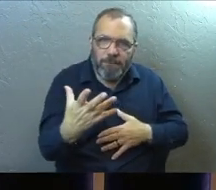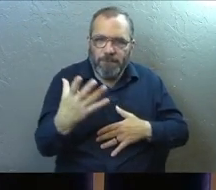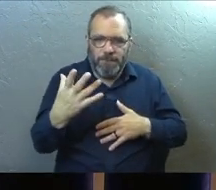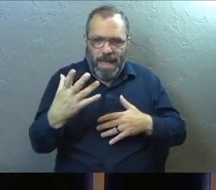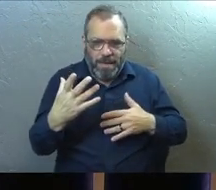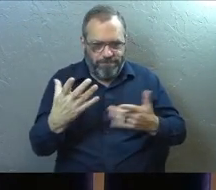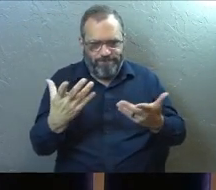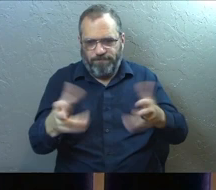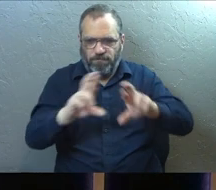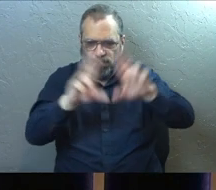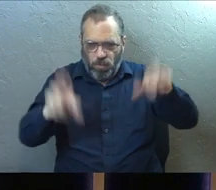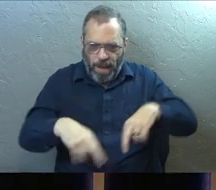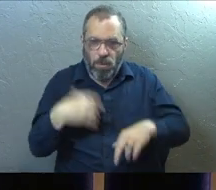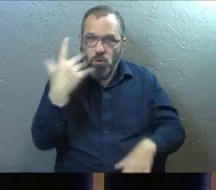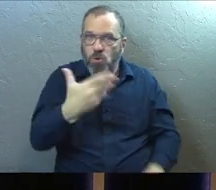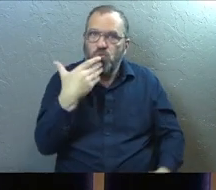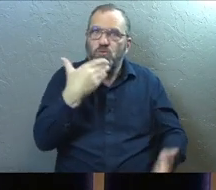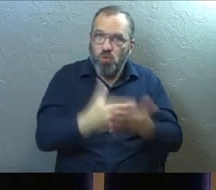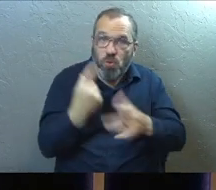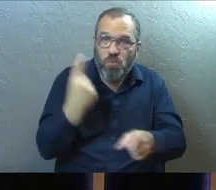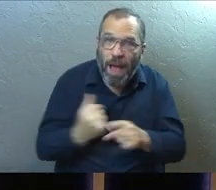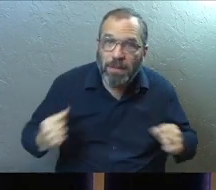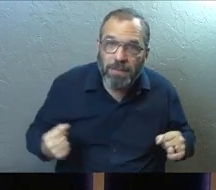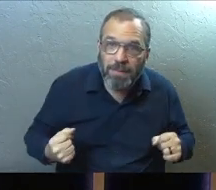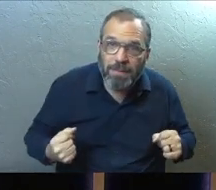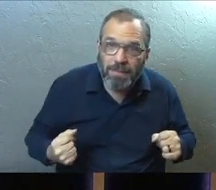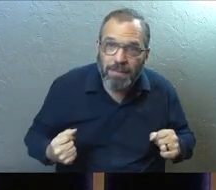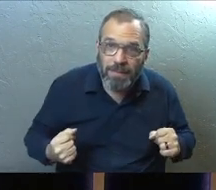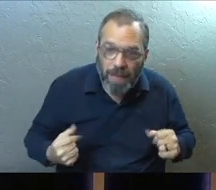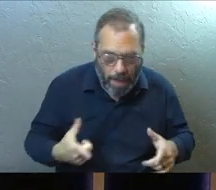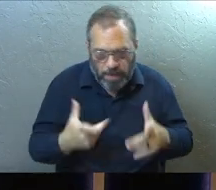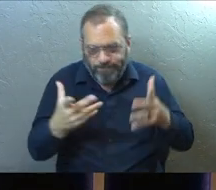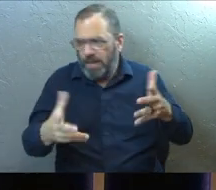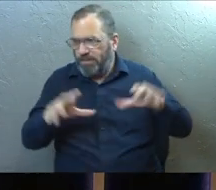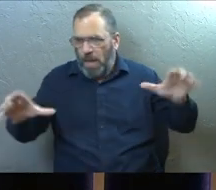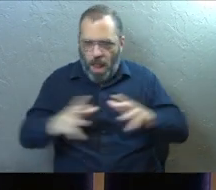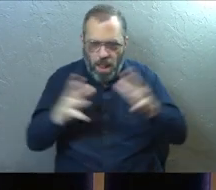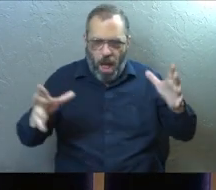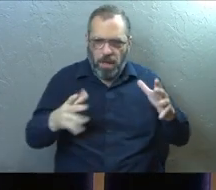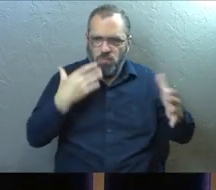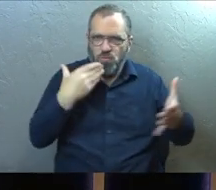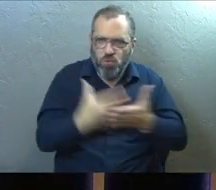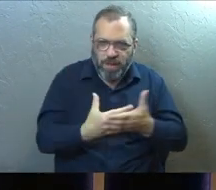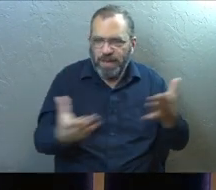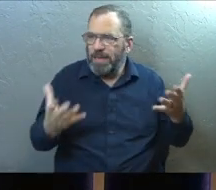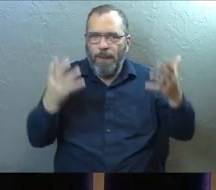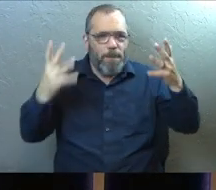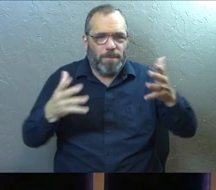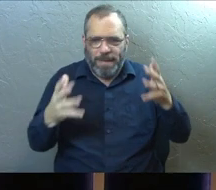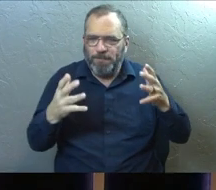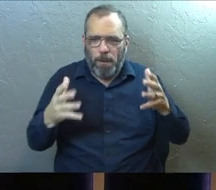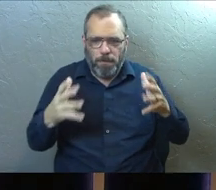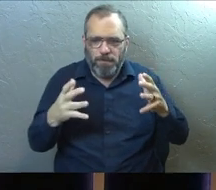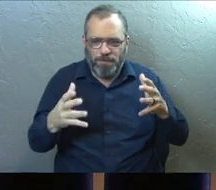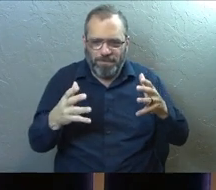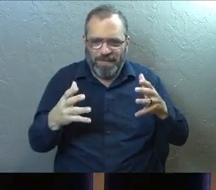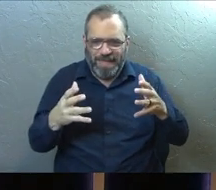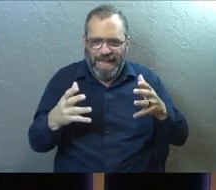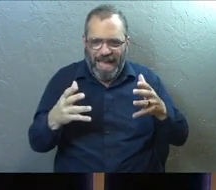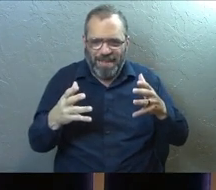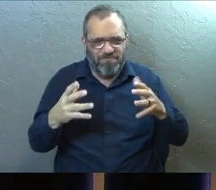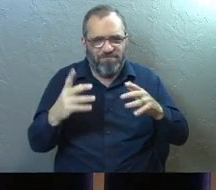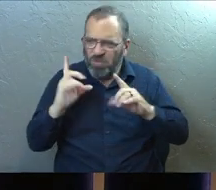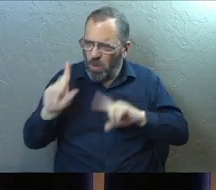as their resume as a church looks pretty good, doesn't it? Like they've done a lot of really great stuff. Like it sounds a bit so